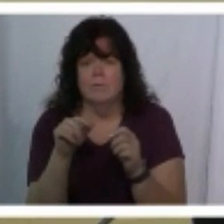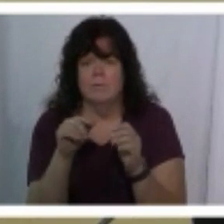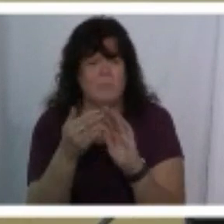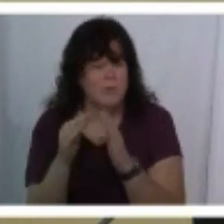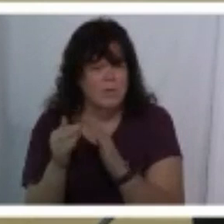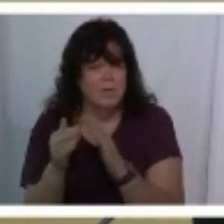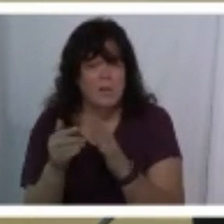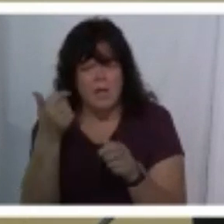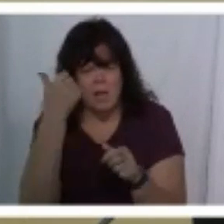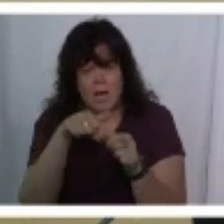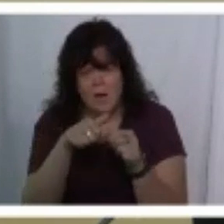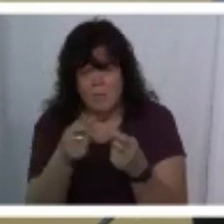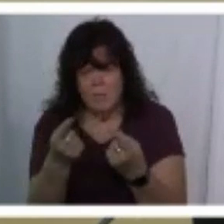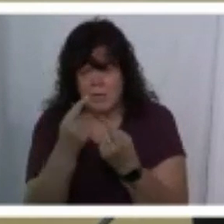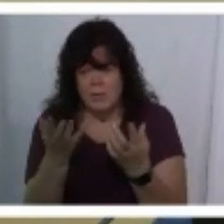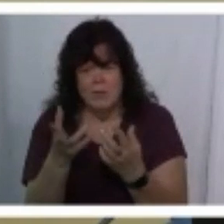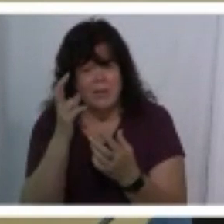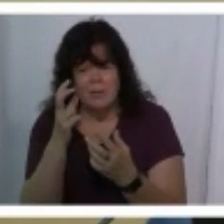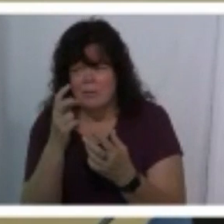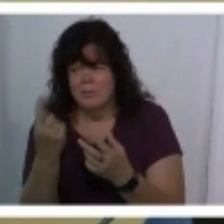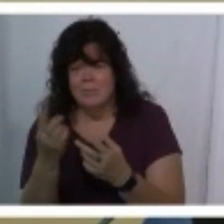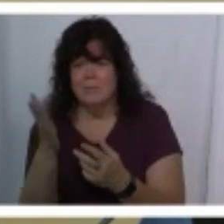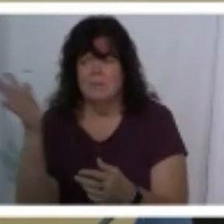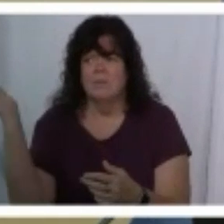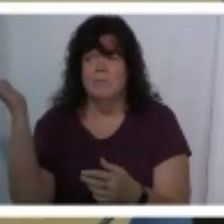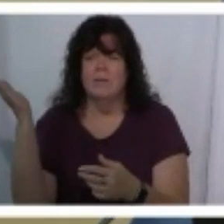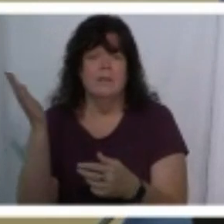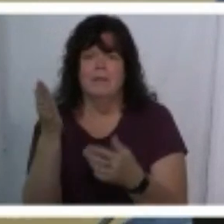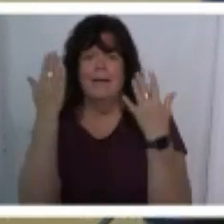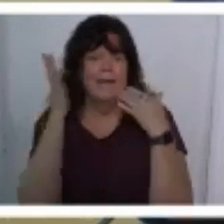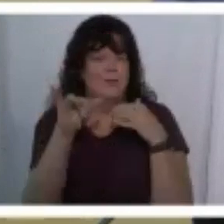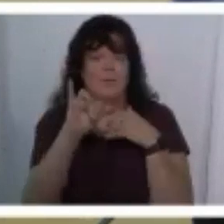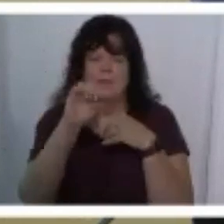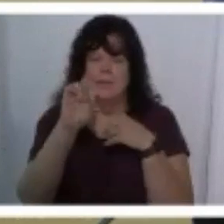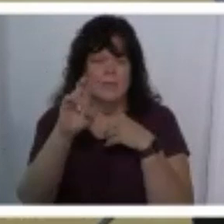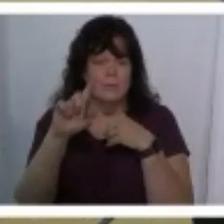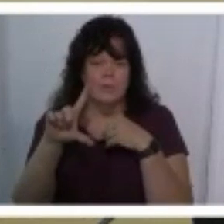i remember coming here to hear a guest speaker not knowing that israel was going to be here